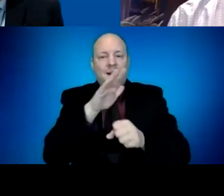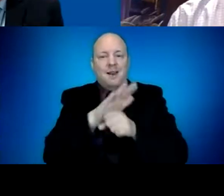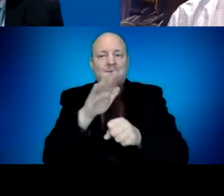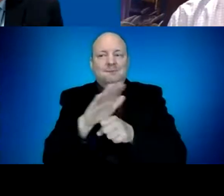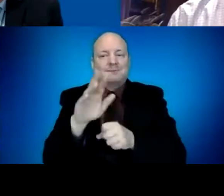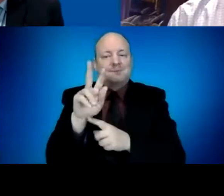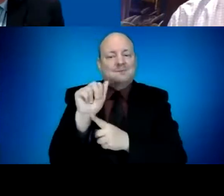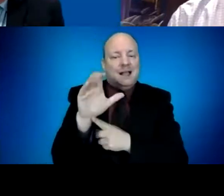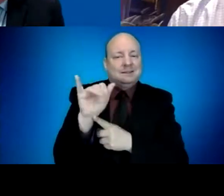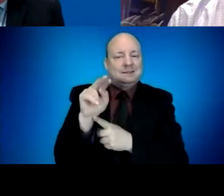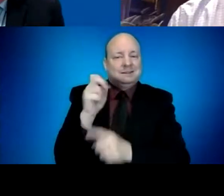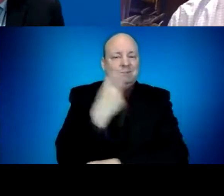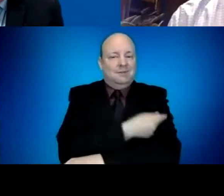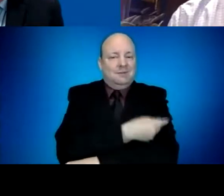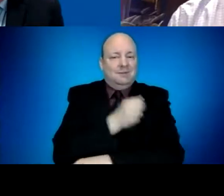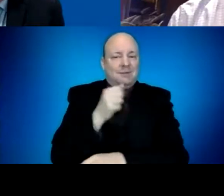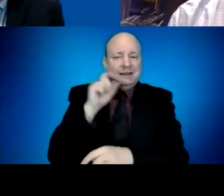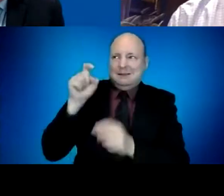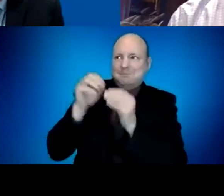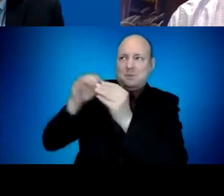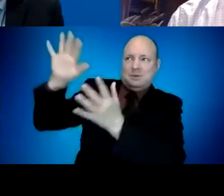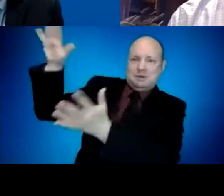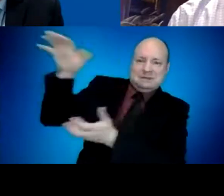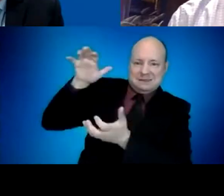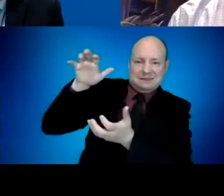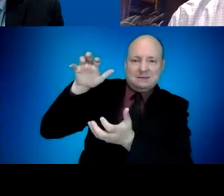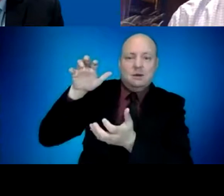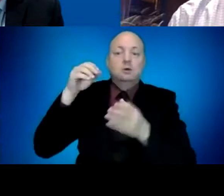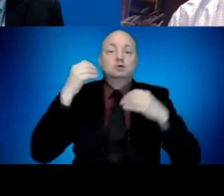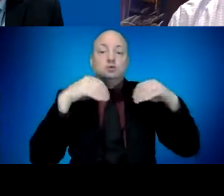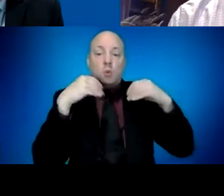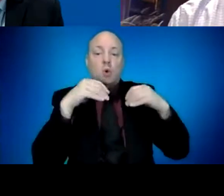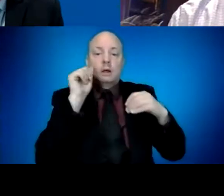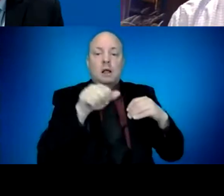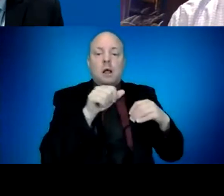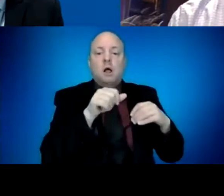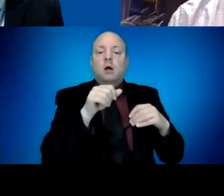working to see what barriers there are that we can help with. Great. Thank you.